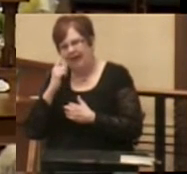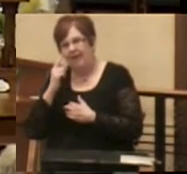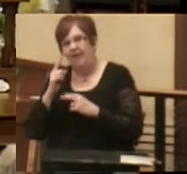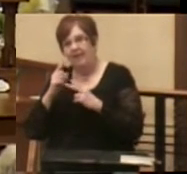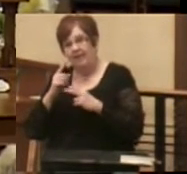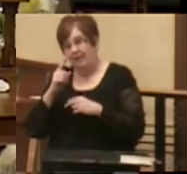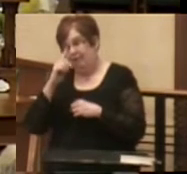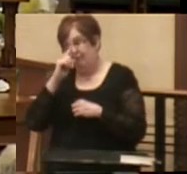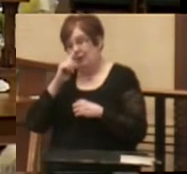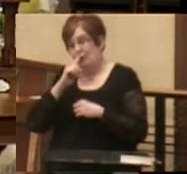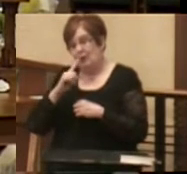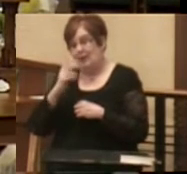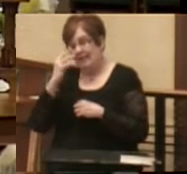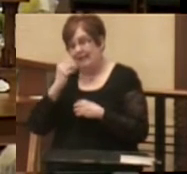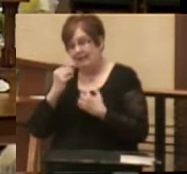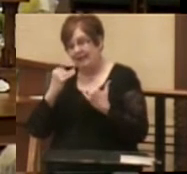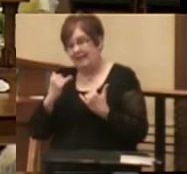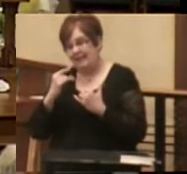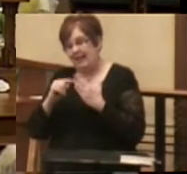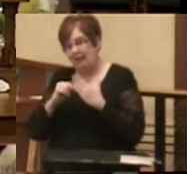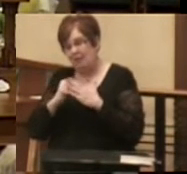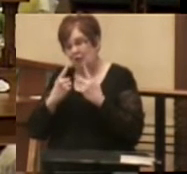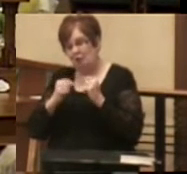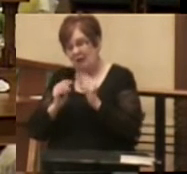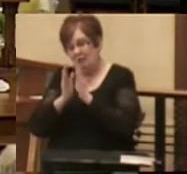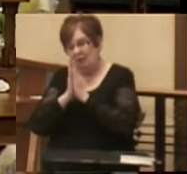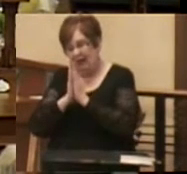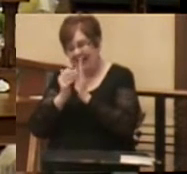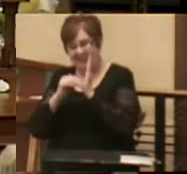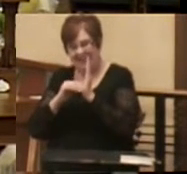she was asleep this time, he tried prayer again.